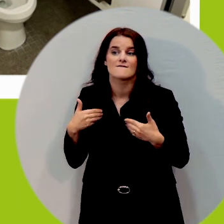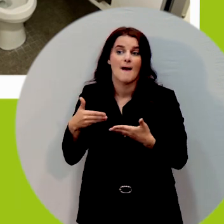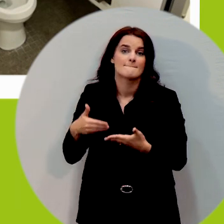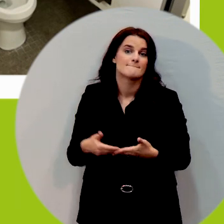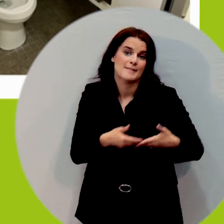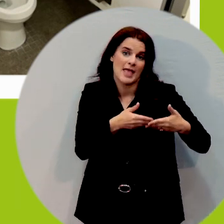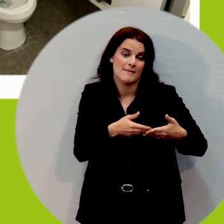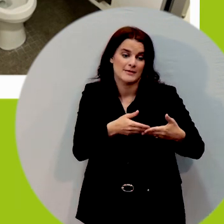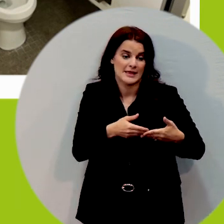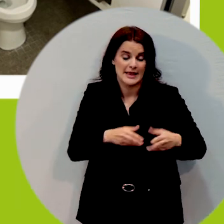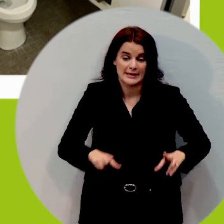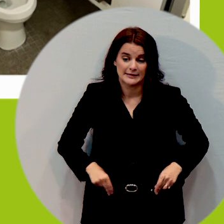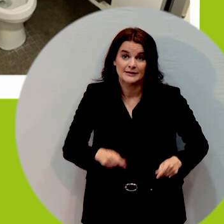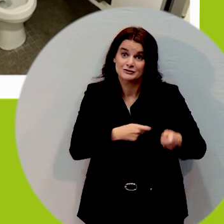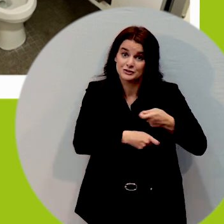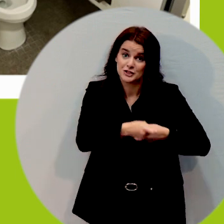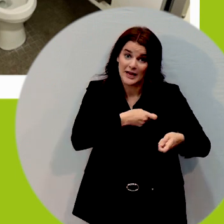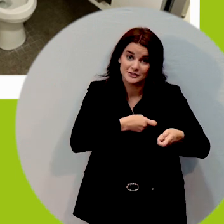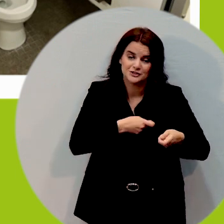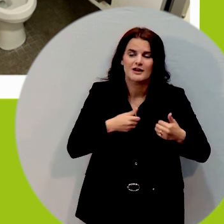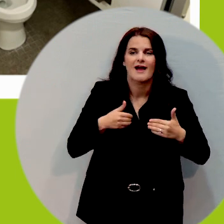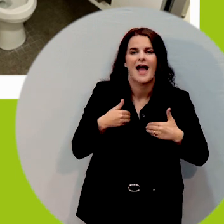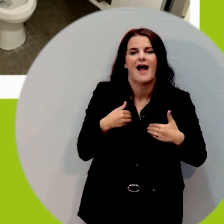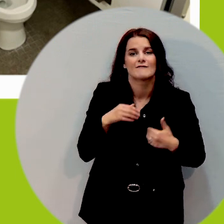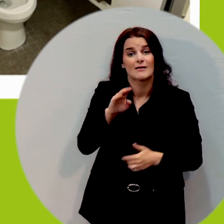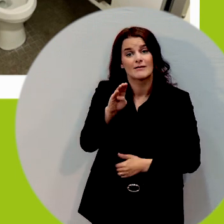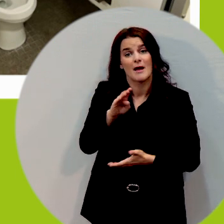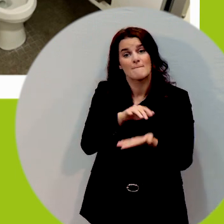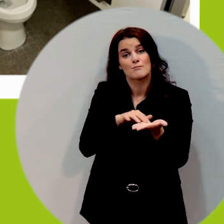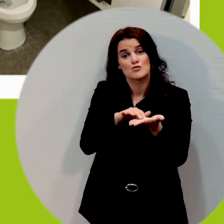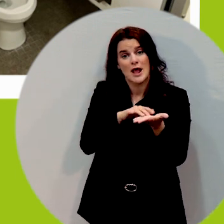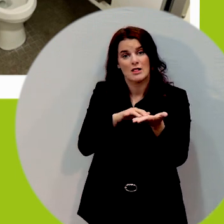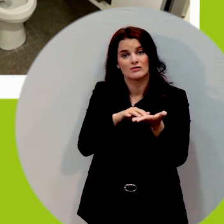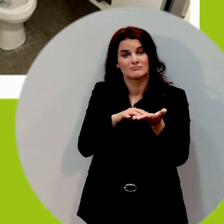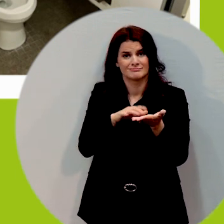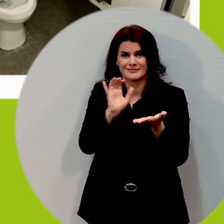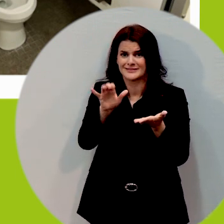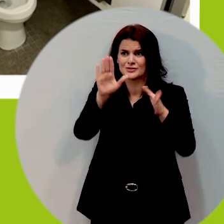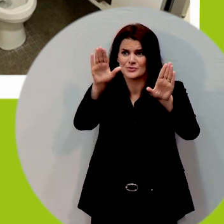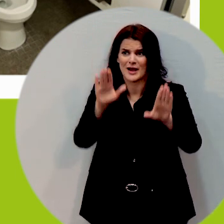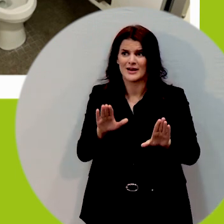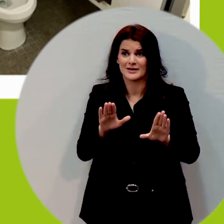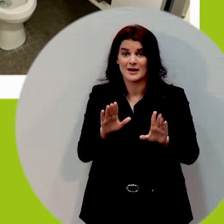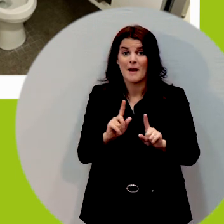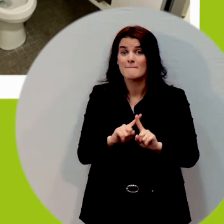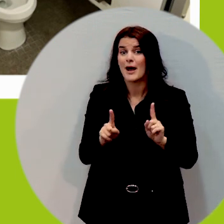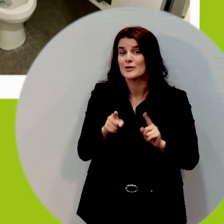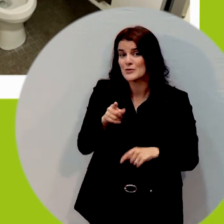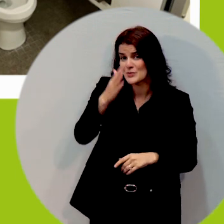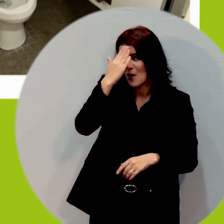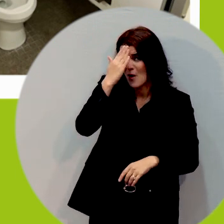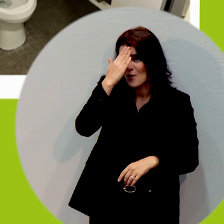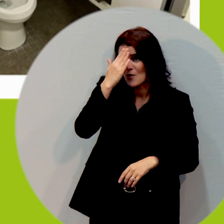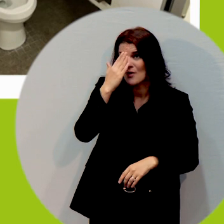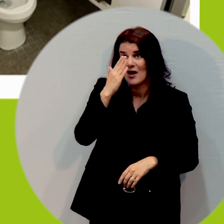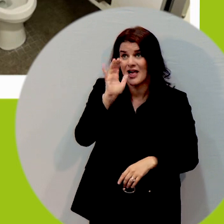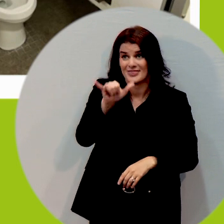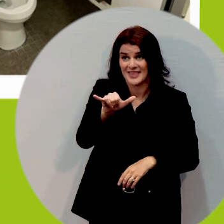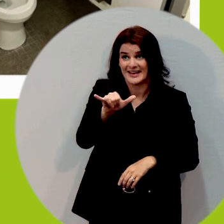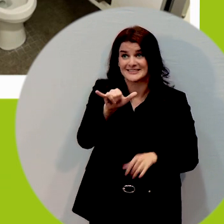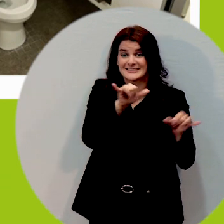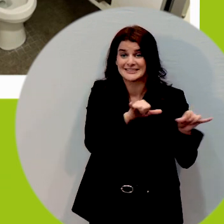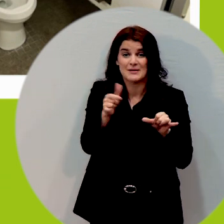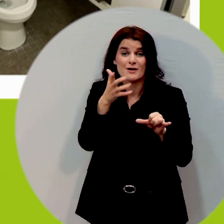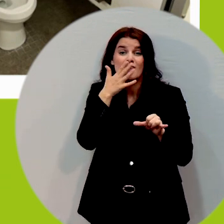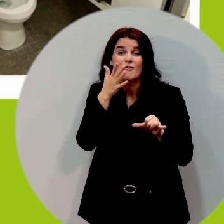unit is the same colour as the tiles at the back the same with the stall doors